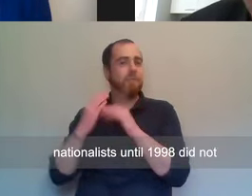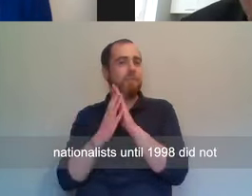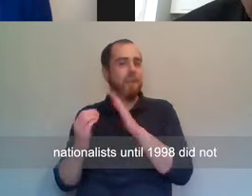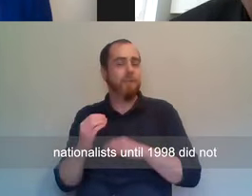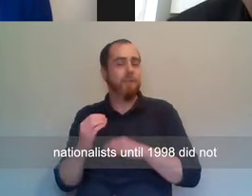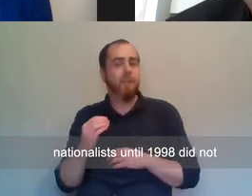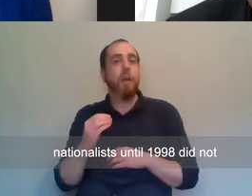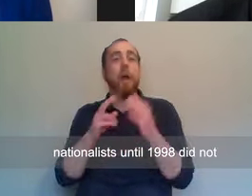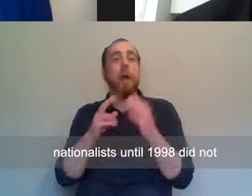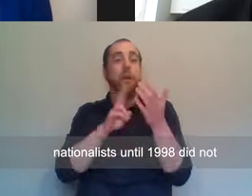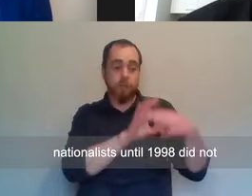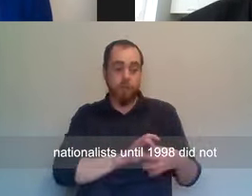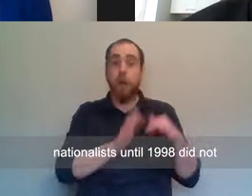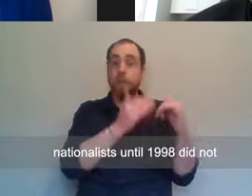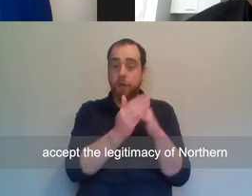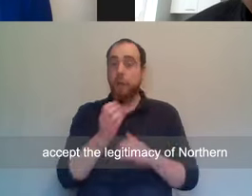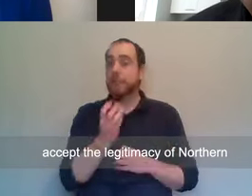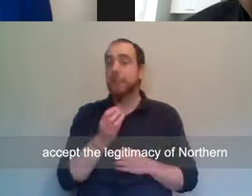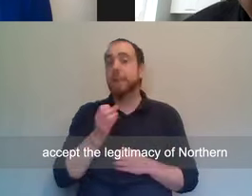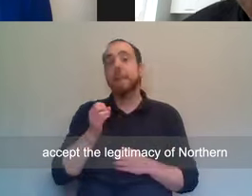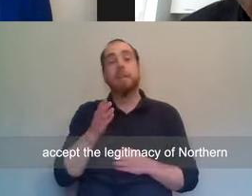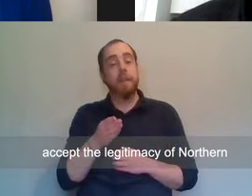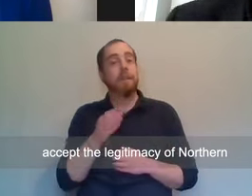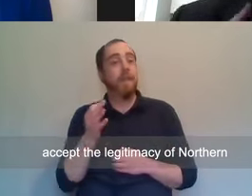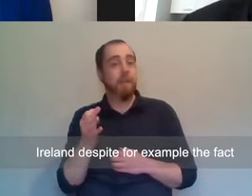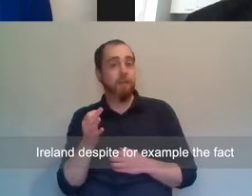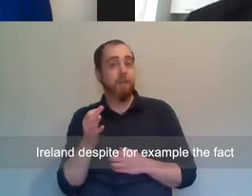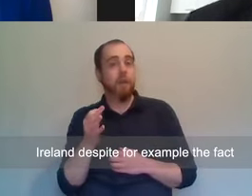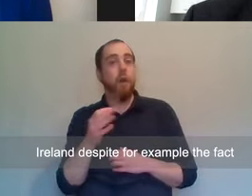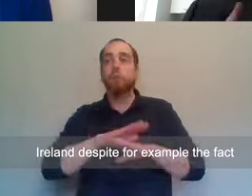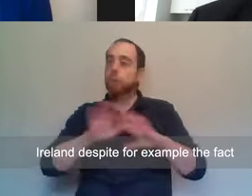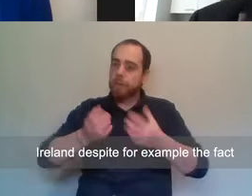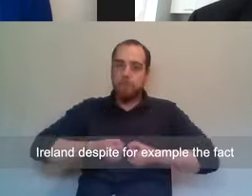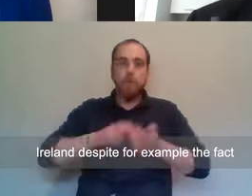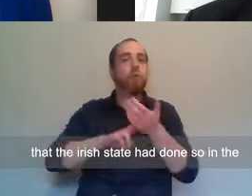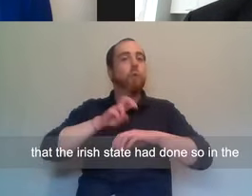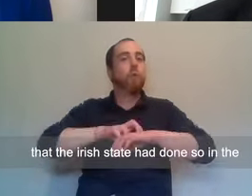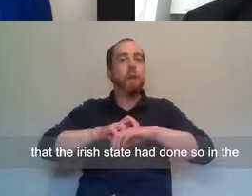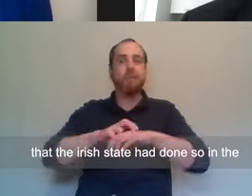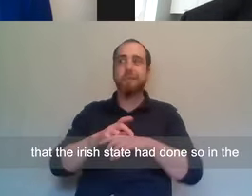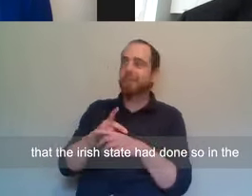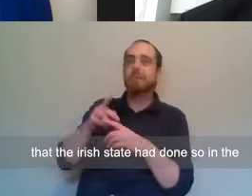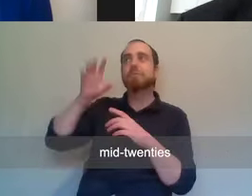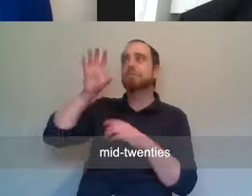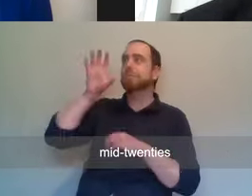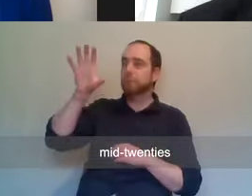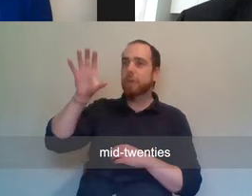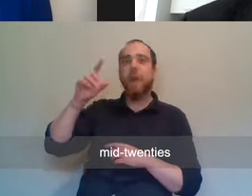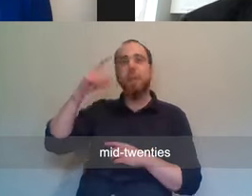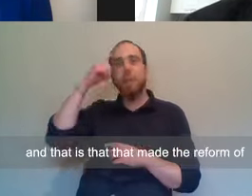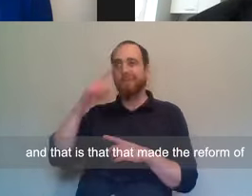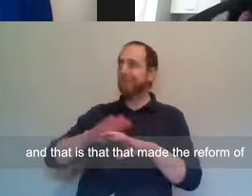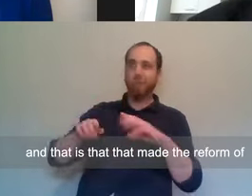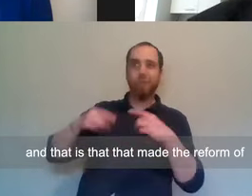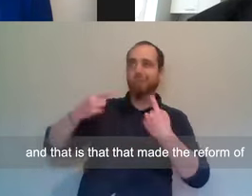1998, did not accept the legitimacy of Northern Ireland, despite, for example, the fact that the Irish state had done so in the mid-20s. And